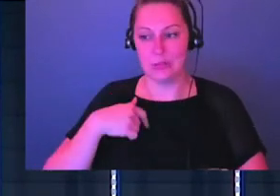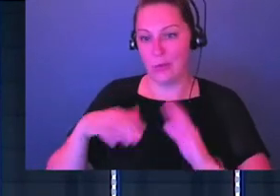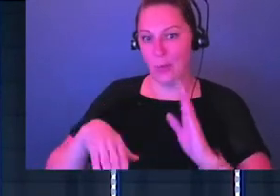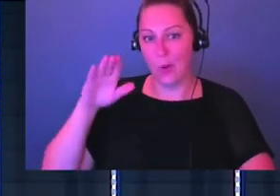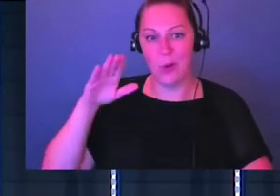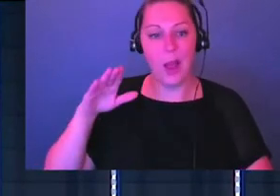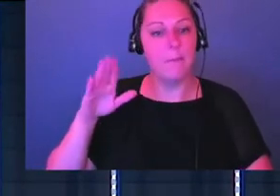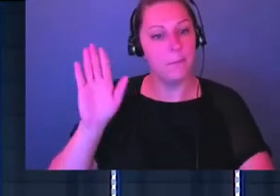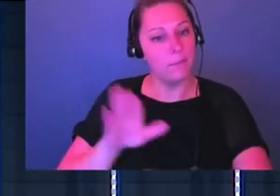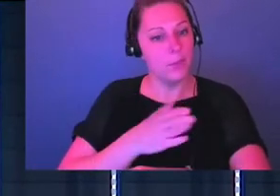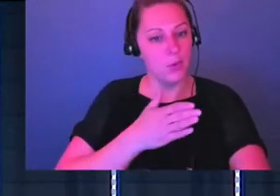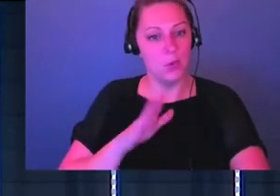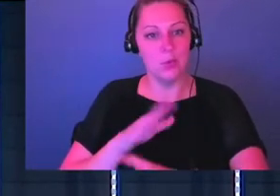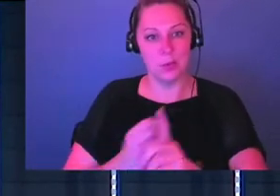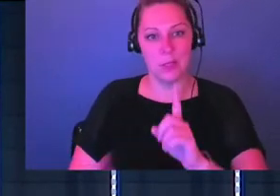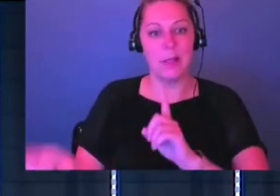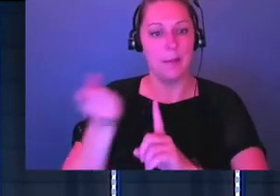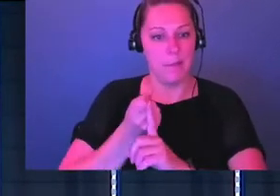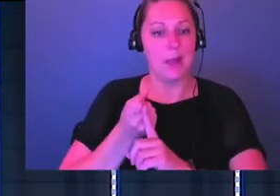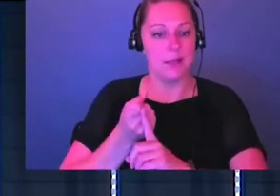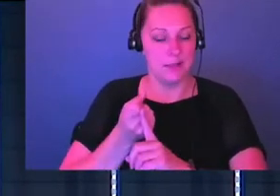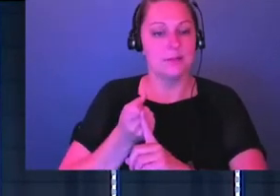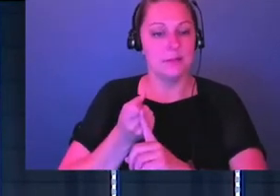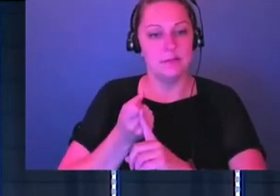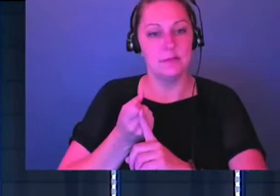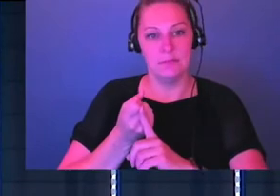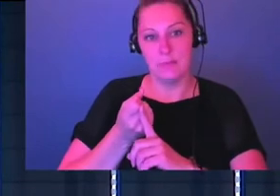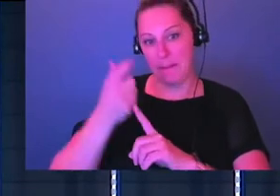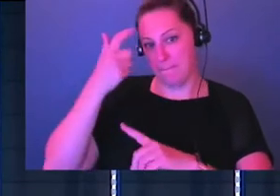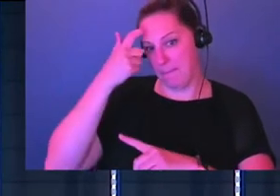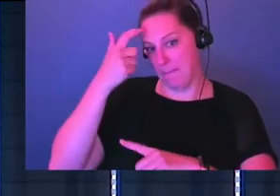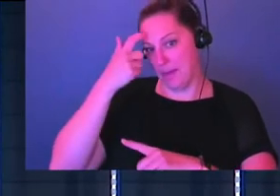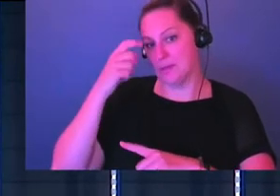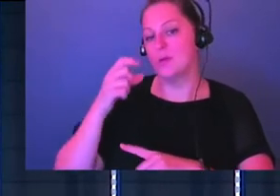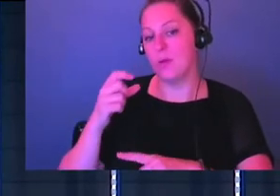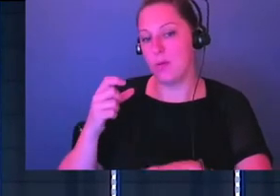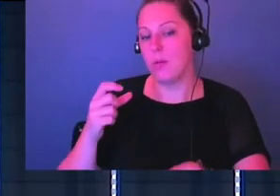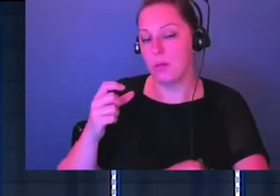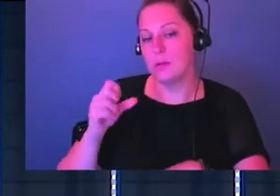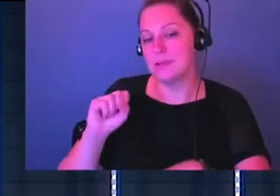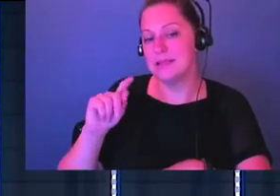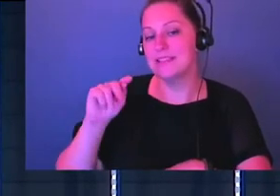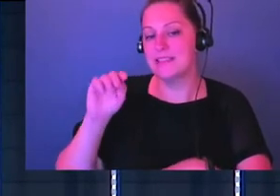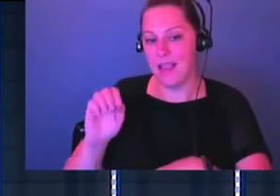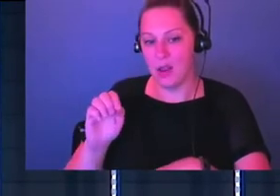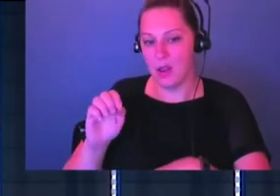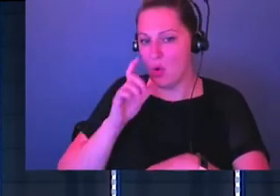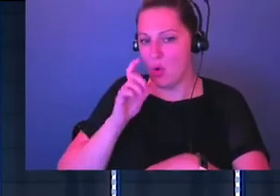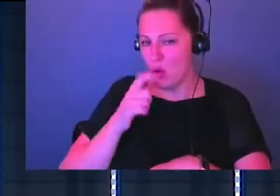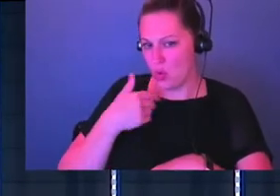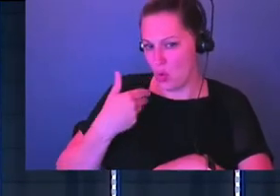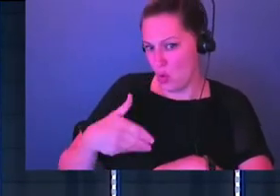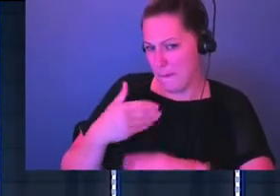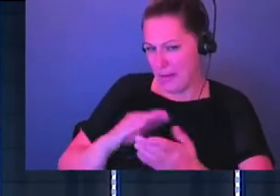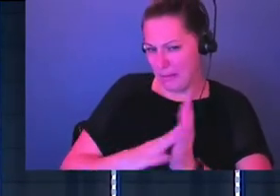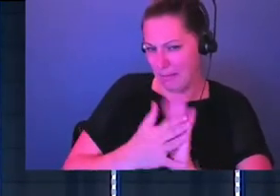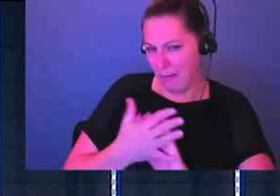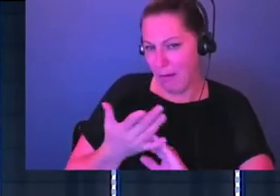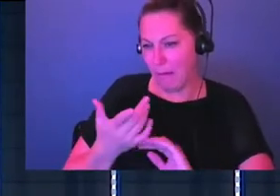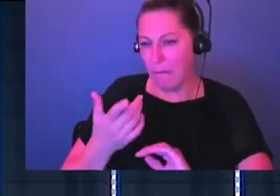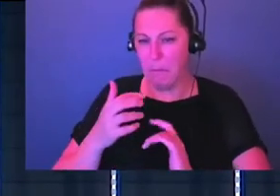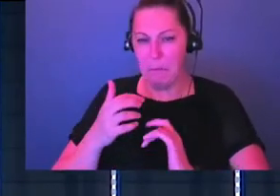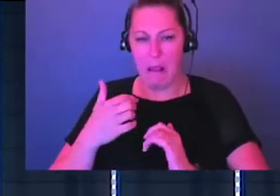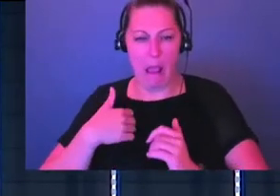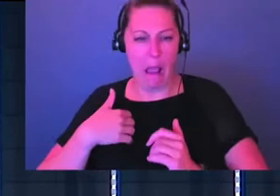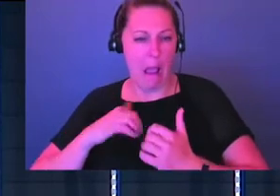it's like music had an impact on my mental state and, and who I thought I needed to become and who I thought I needed to be like and, and what I thought I needed to